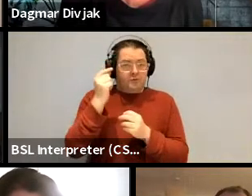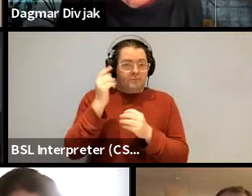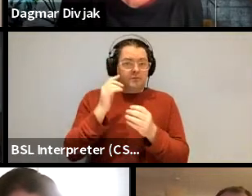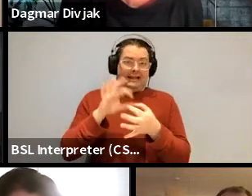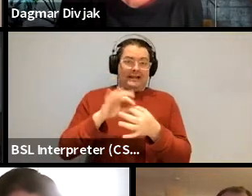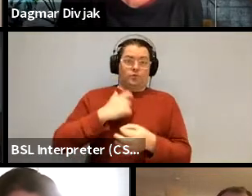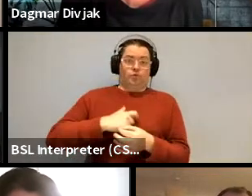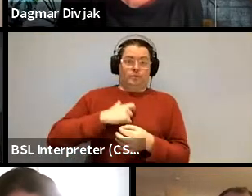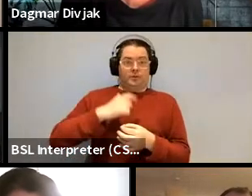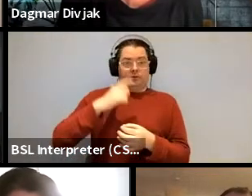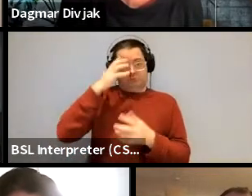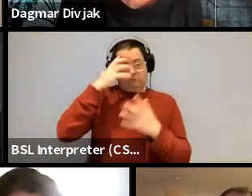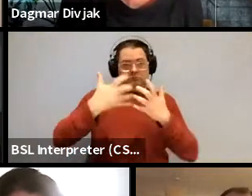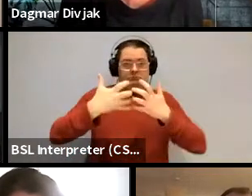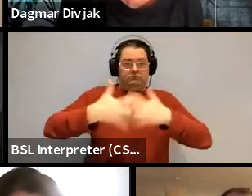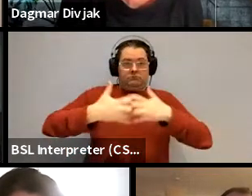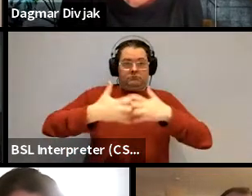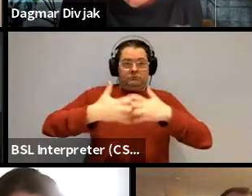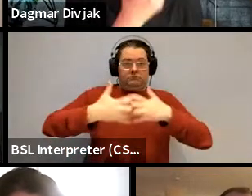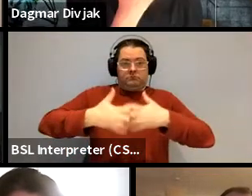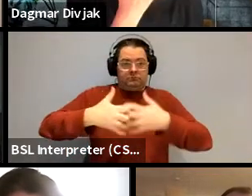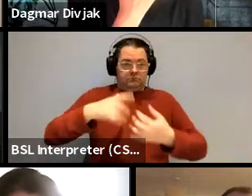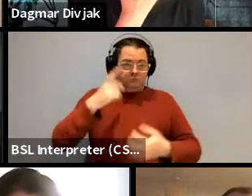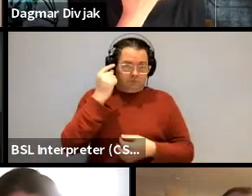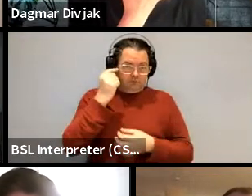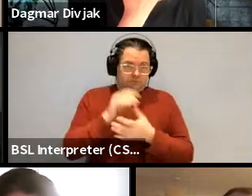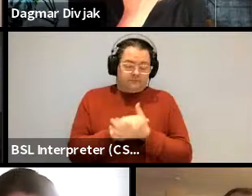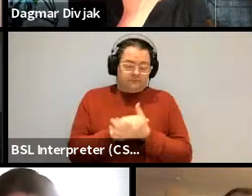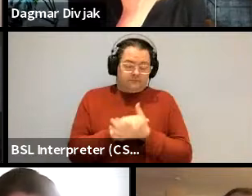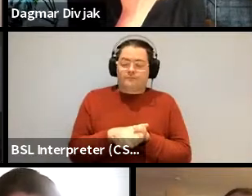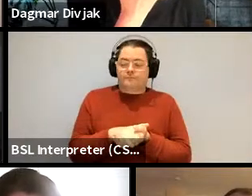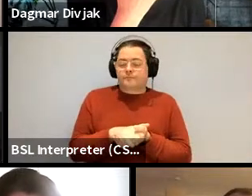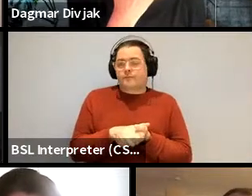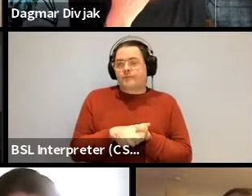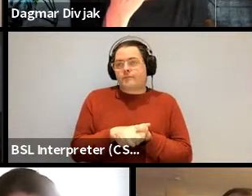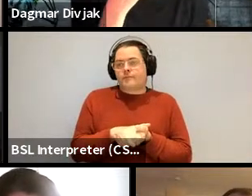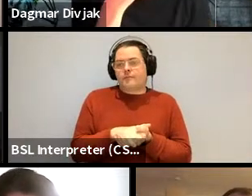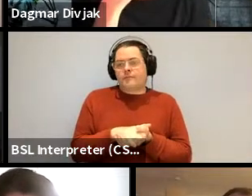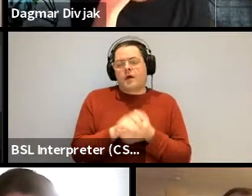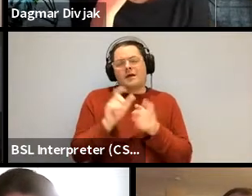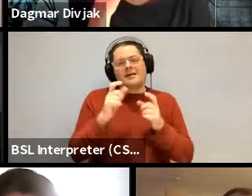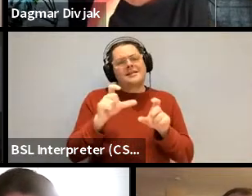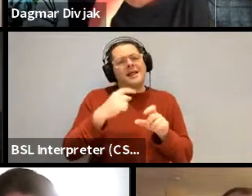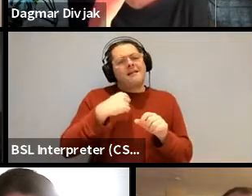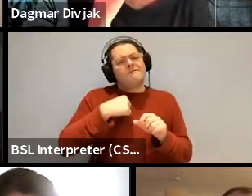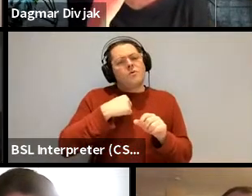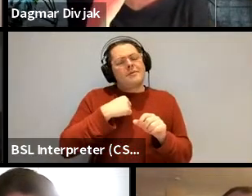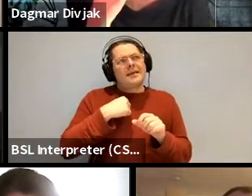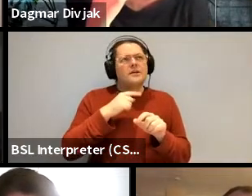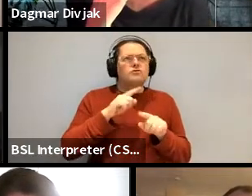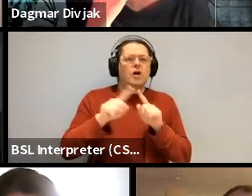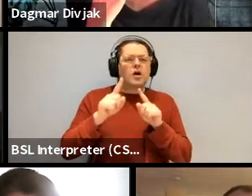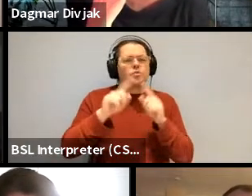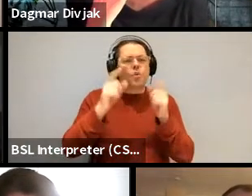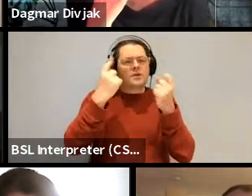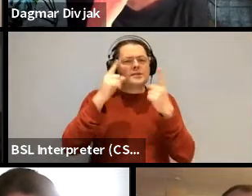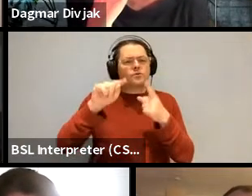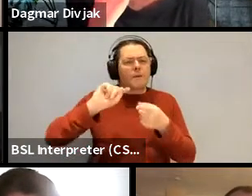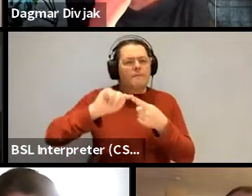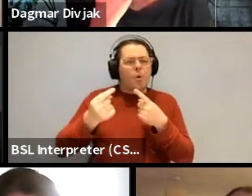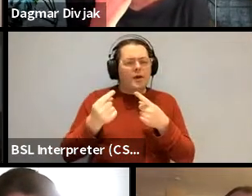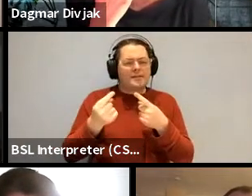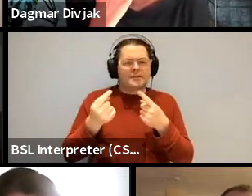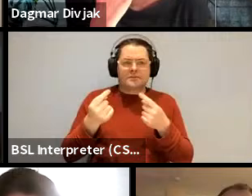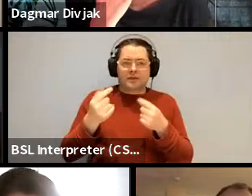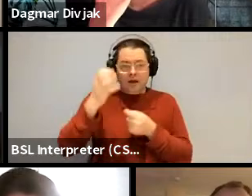those machines or or those algorithms to learn i'm really still surprised and trying to digest your point that there is anything